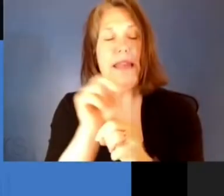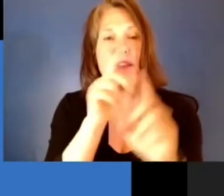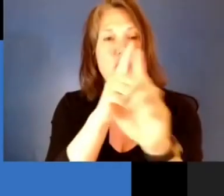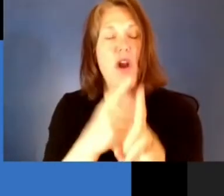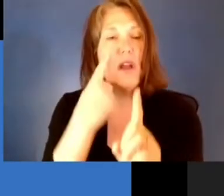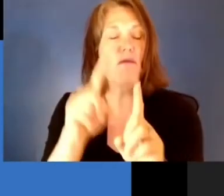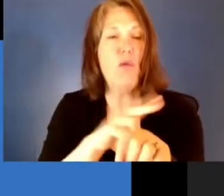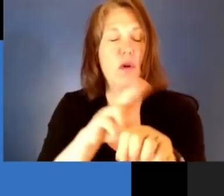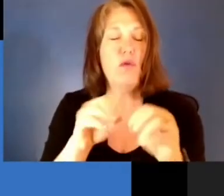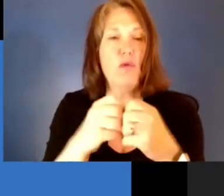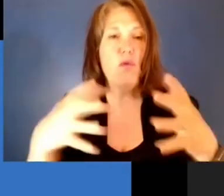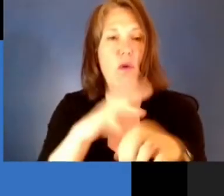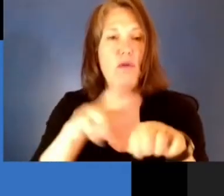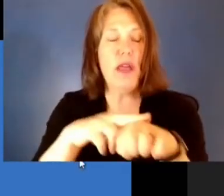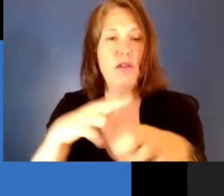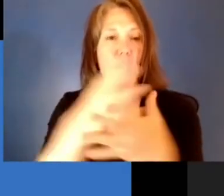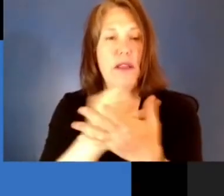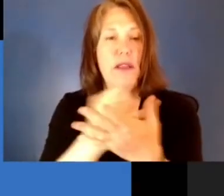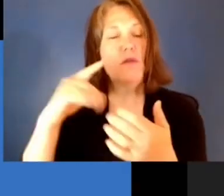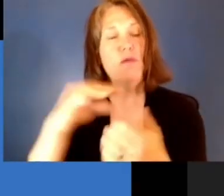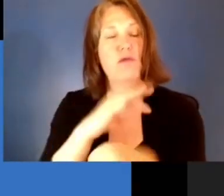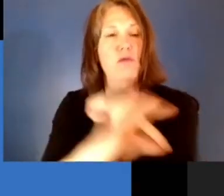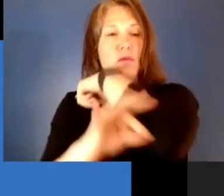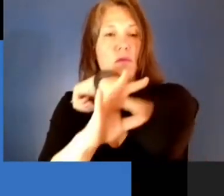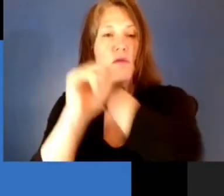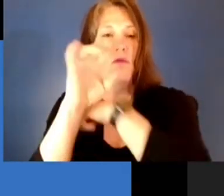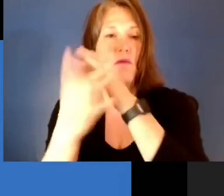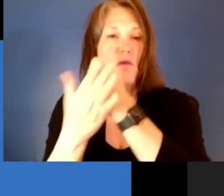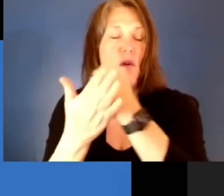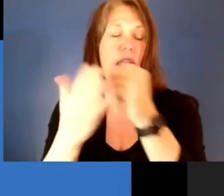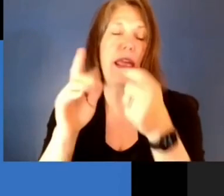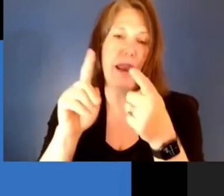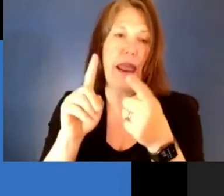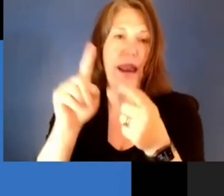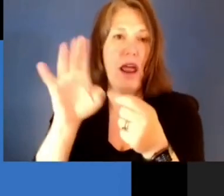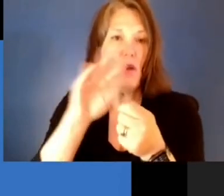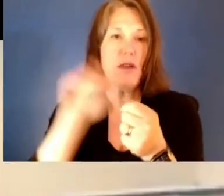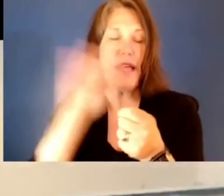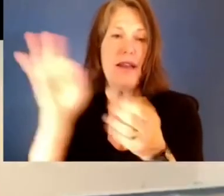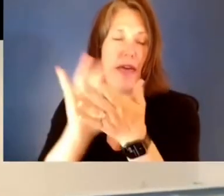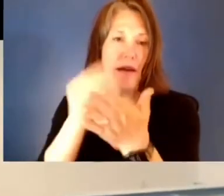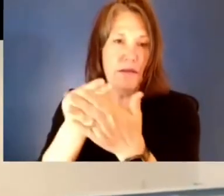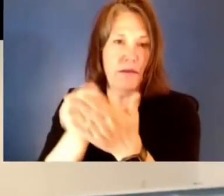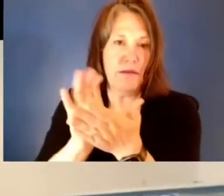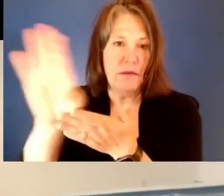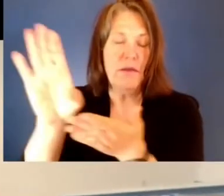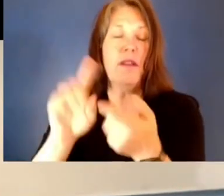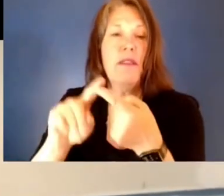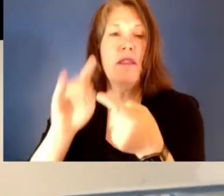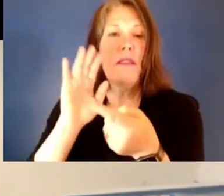Hello, everybody, and welcome to Global Minnesota's International Day